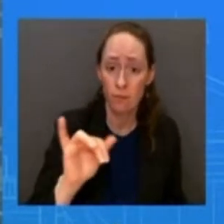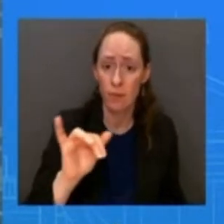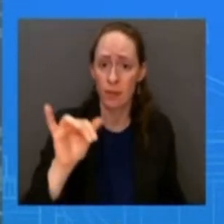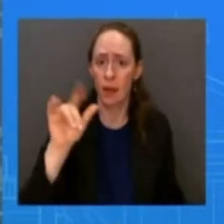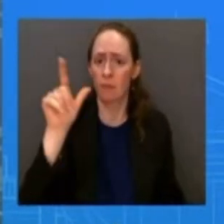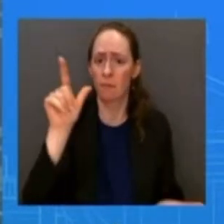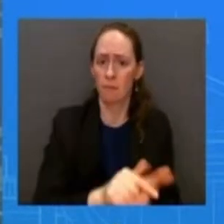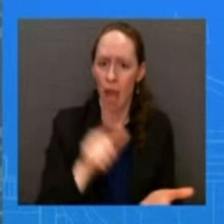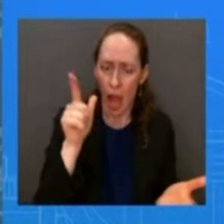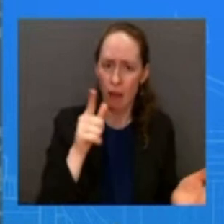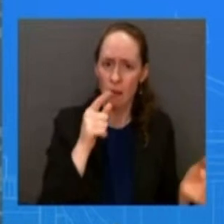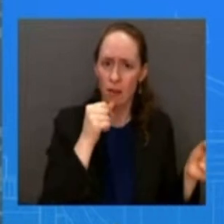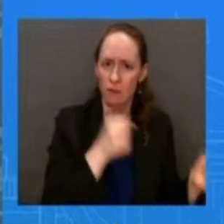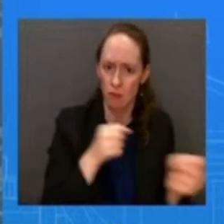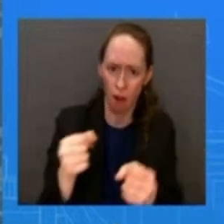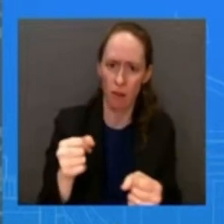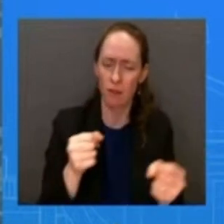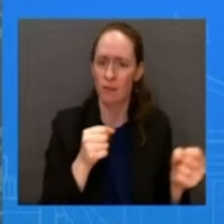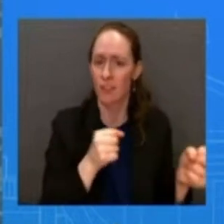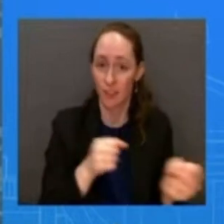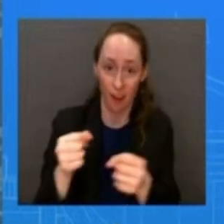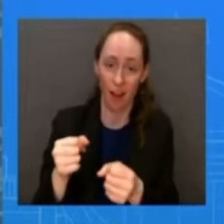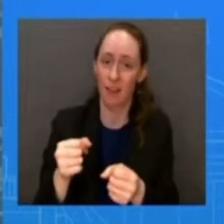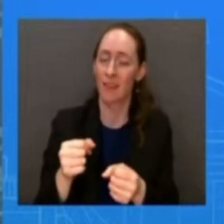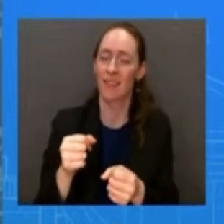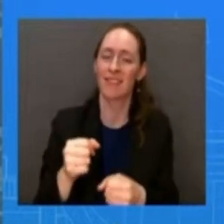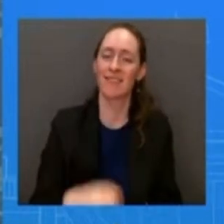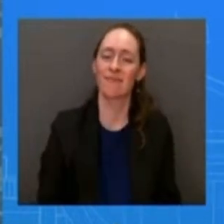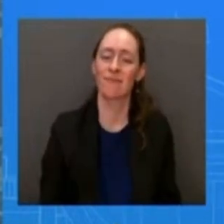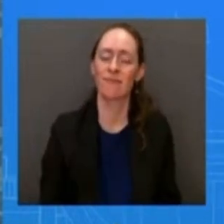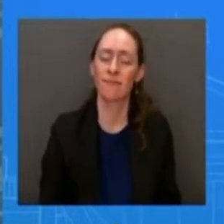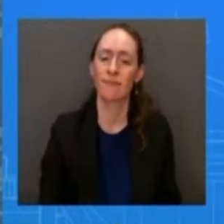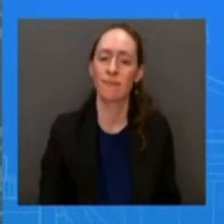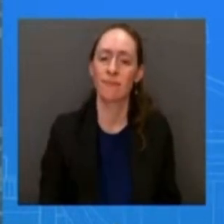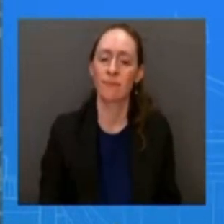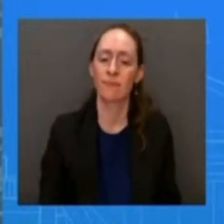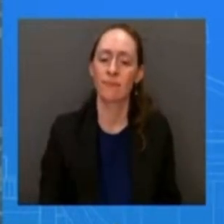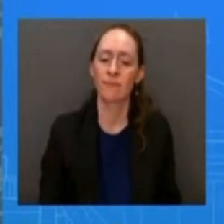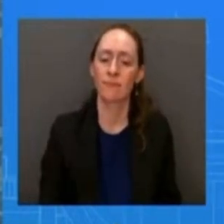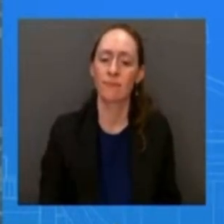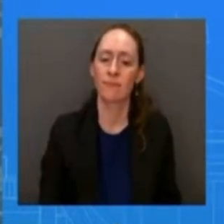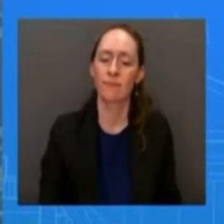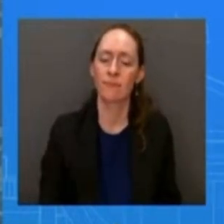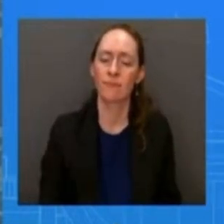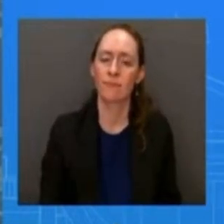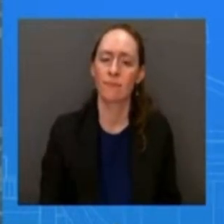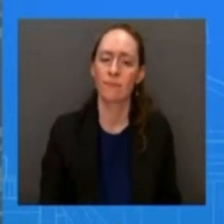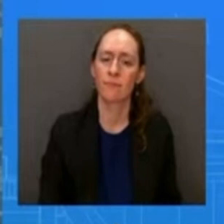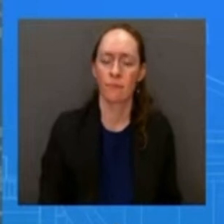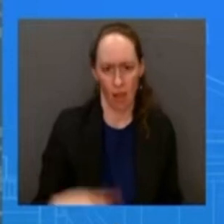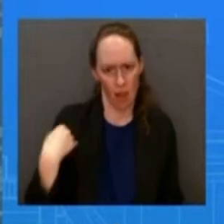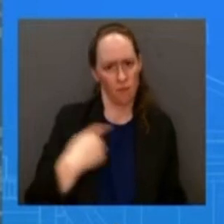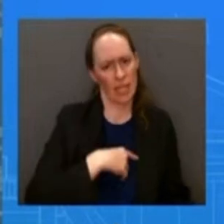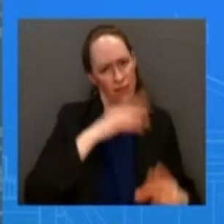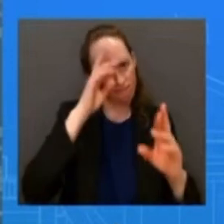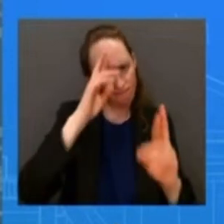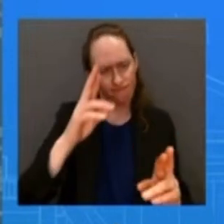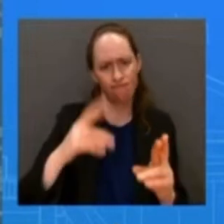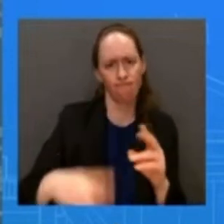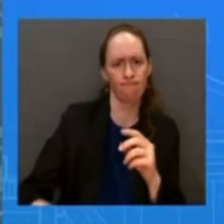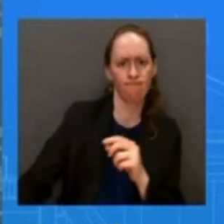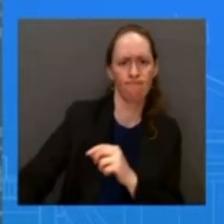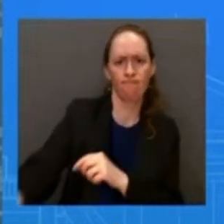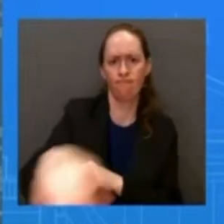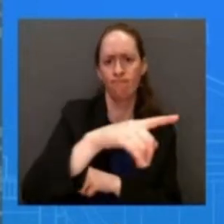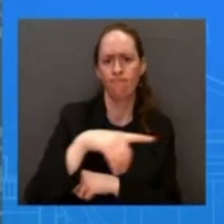pardon me uh look look we respect all of the talented officials in california who uh who are expressing interest